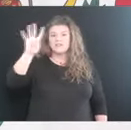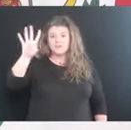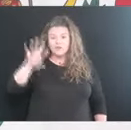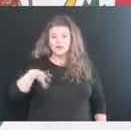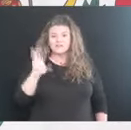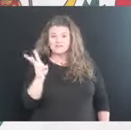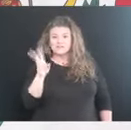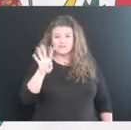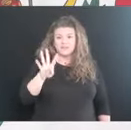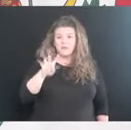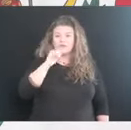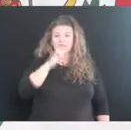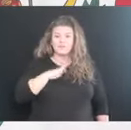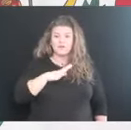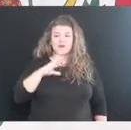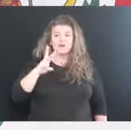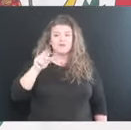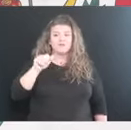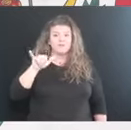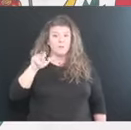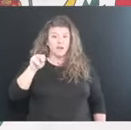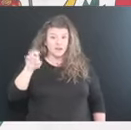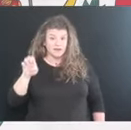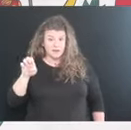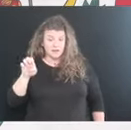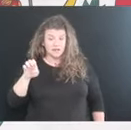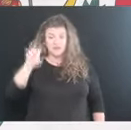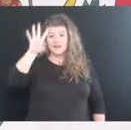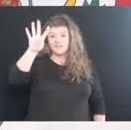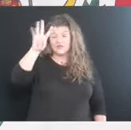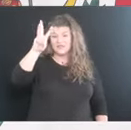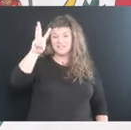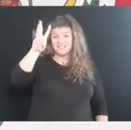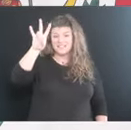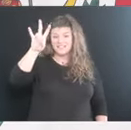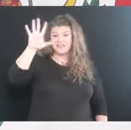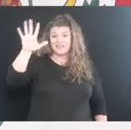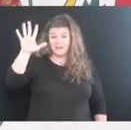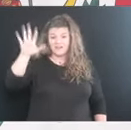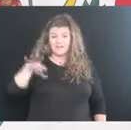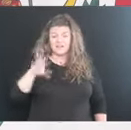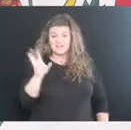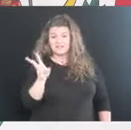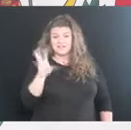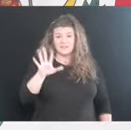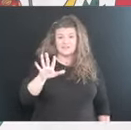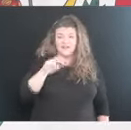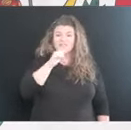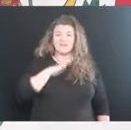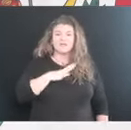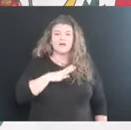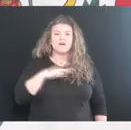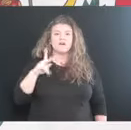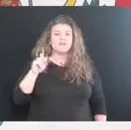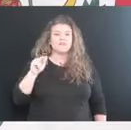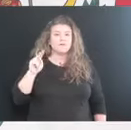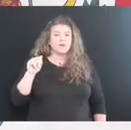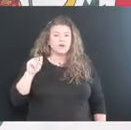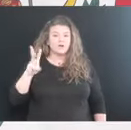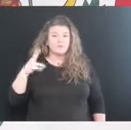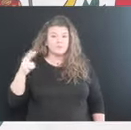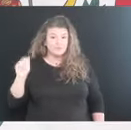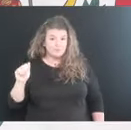64 year old female from Wayne County. The 4,675 death a 65 year old female from Kanawha County.